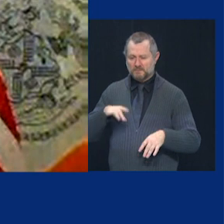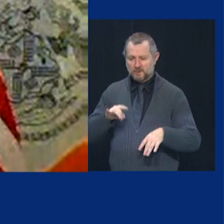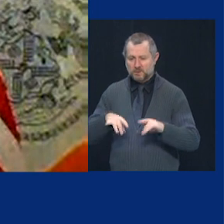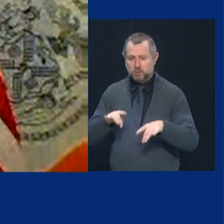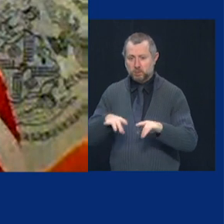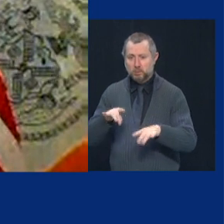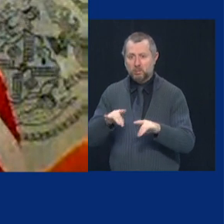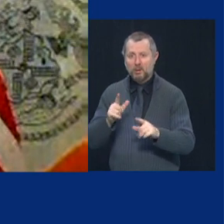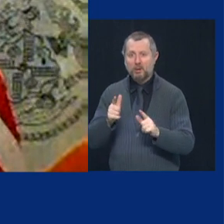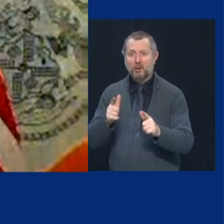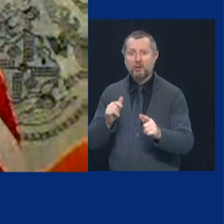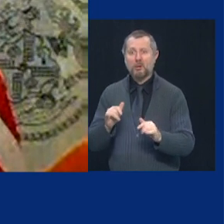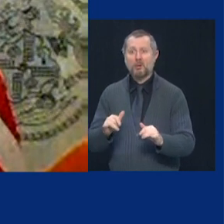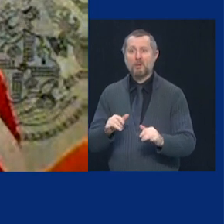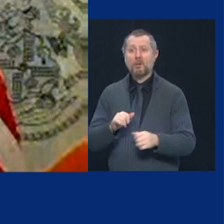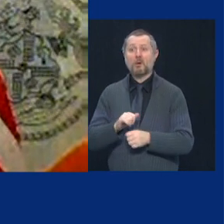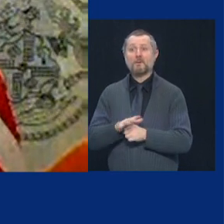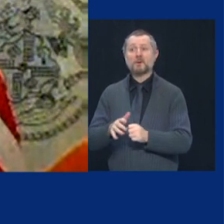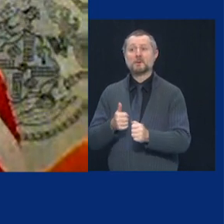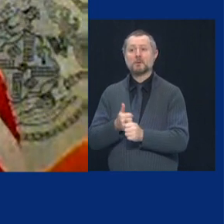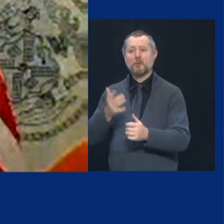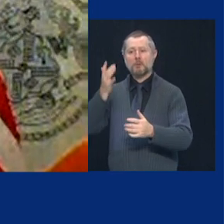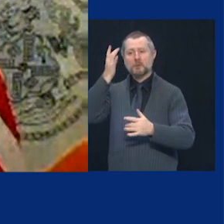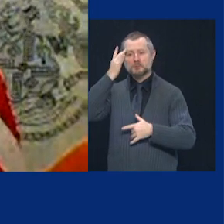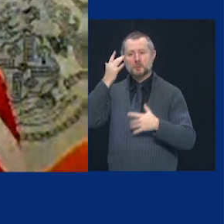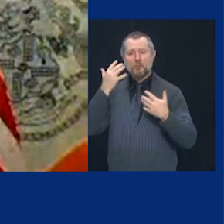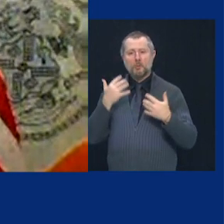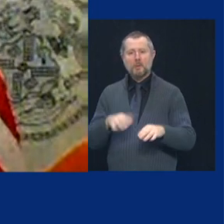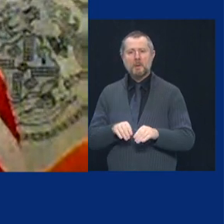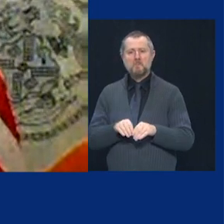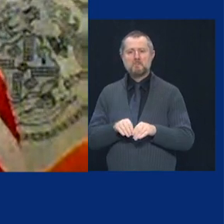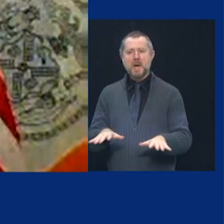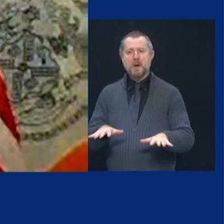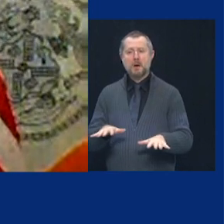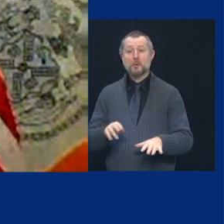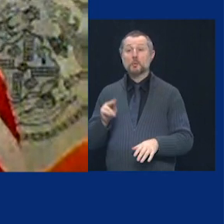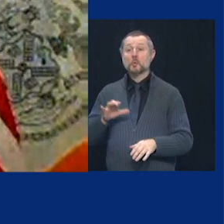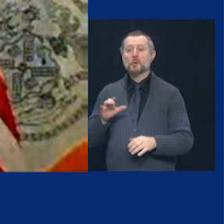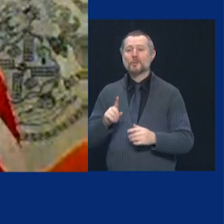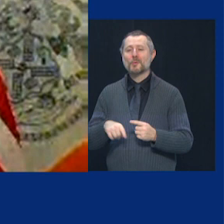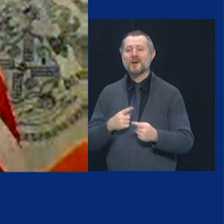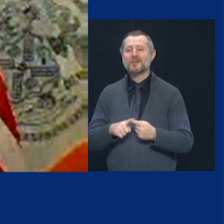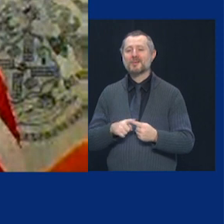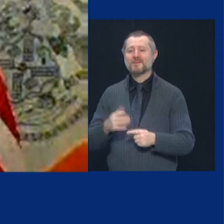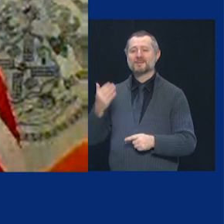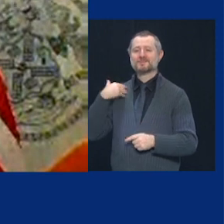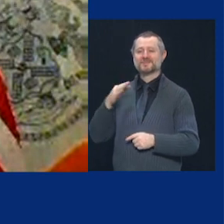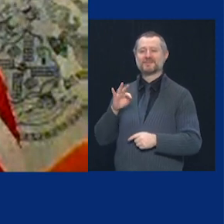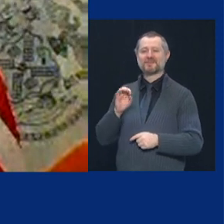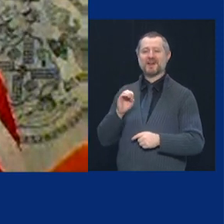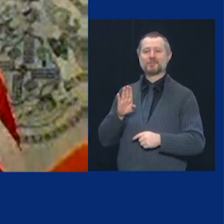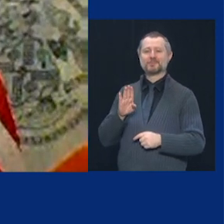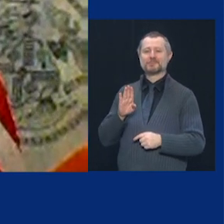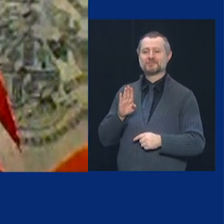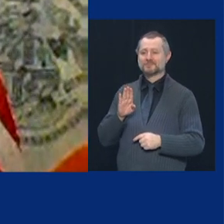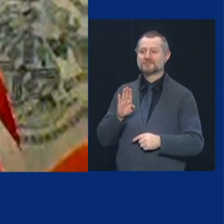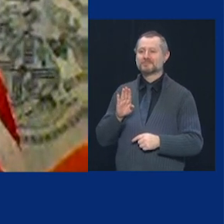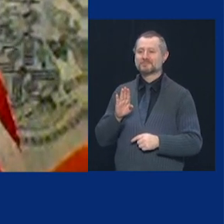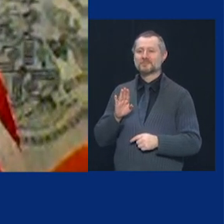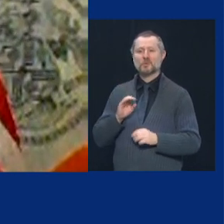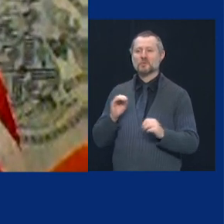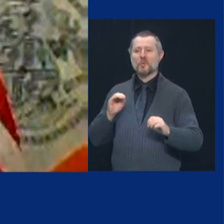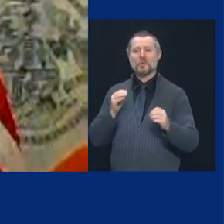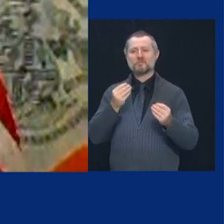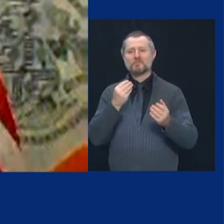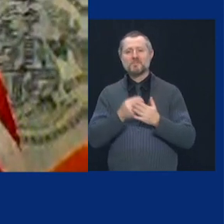the disease was already spread in new york city in february when we had no existing resources from the federal government they wouldn't